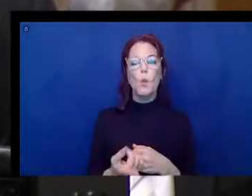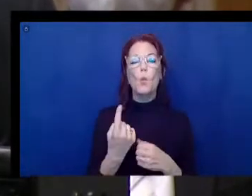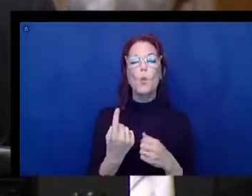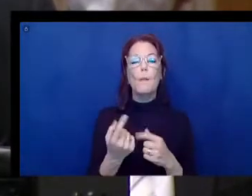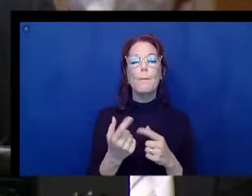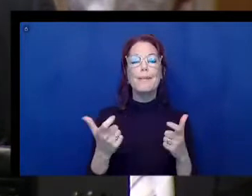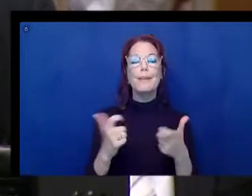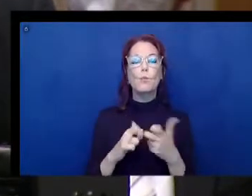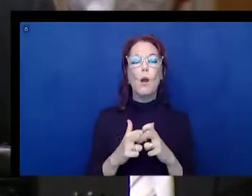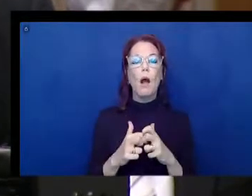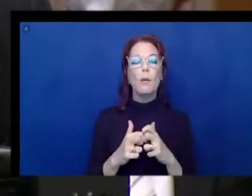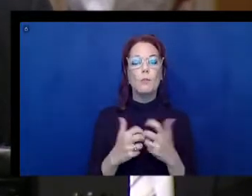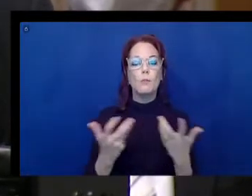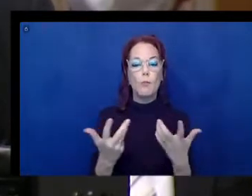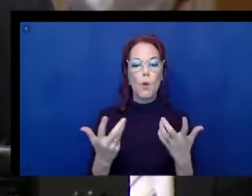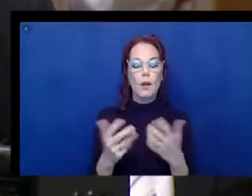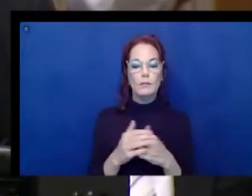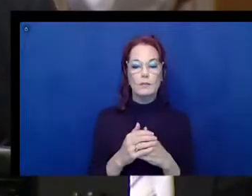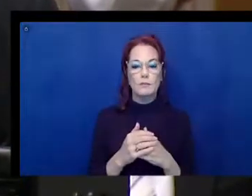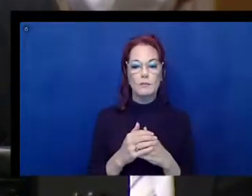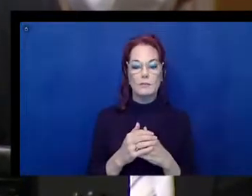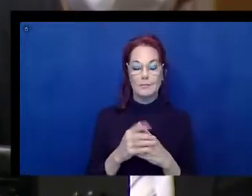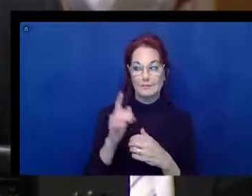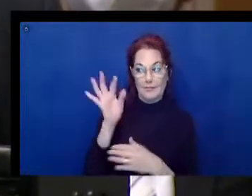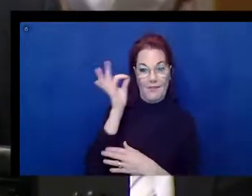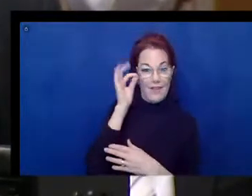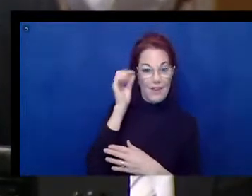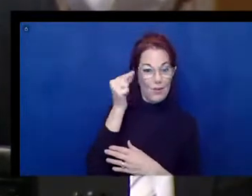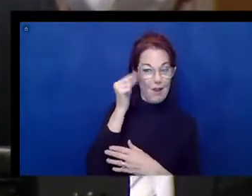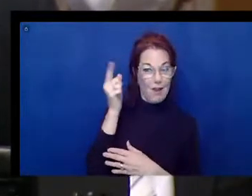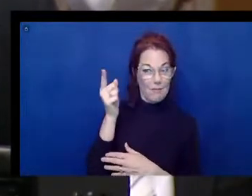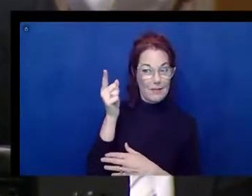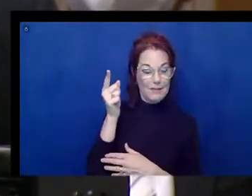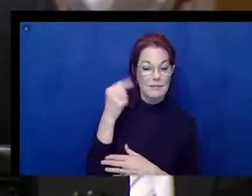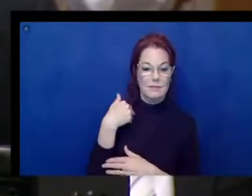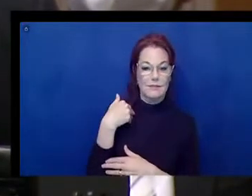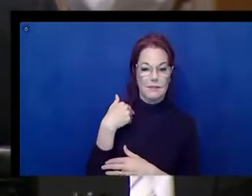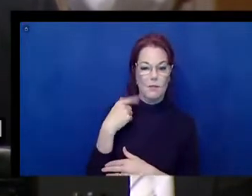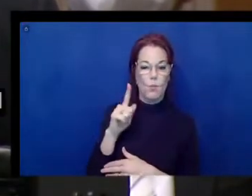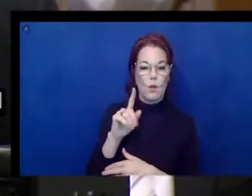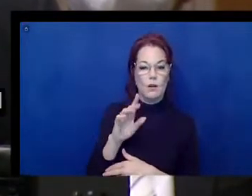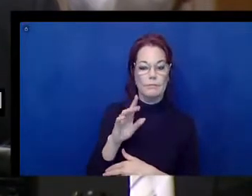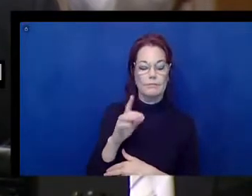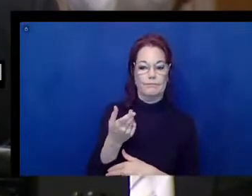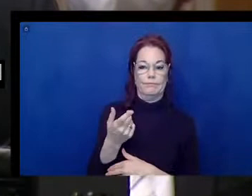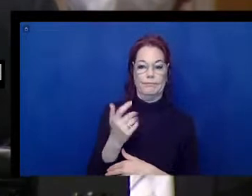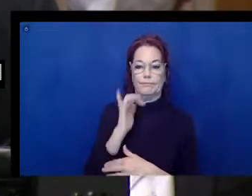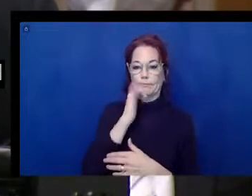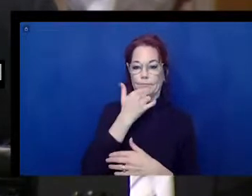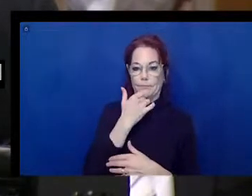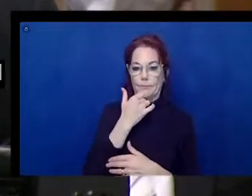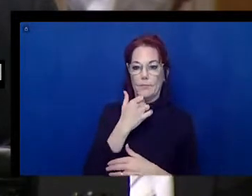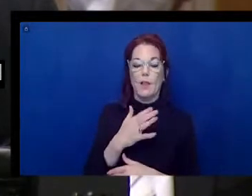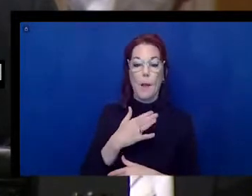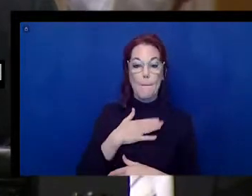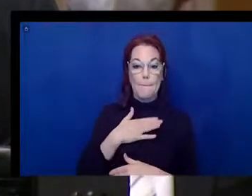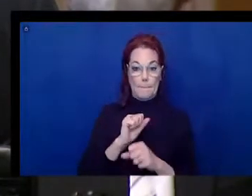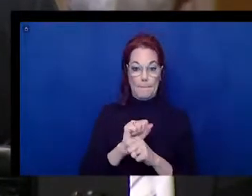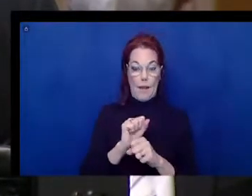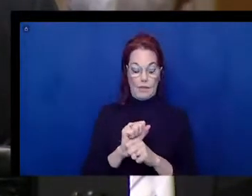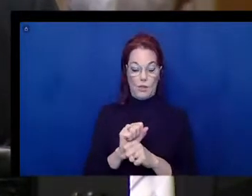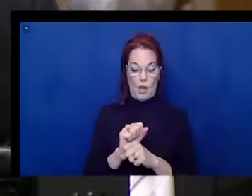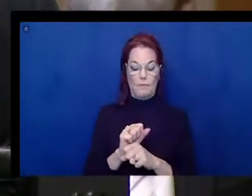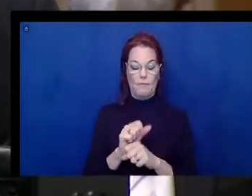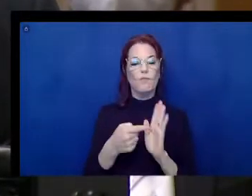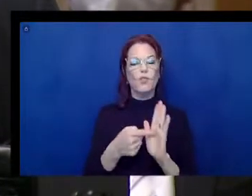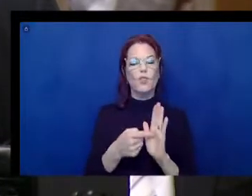accessibility implementation strategy within the federal government. In my written testimony, I do an analogy around typing where individuals within the federal